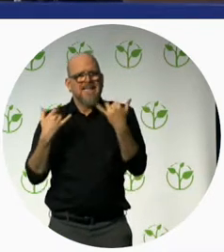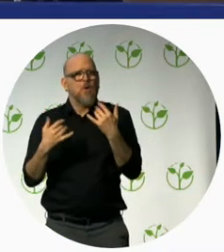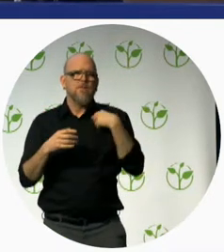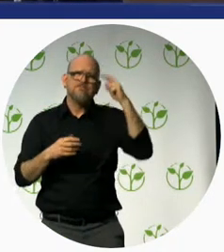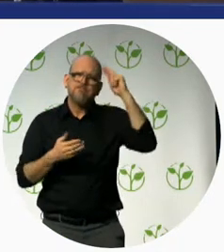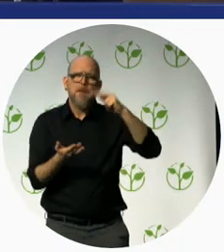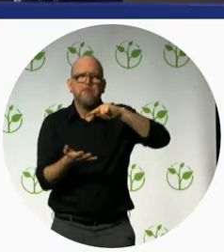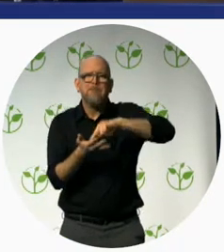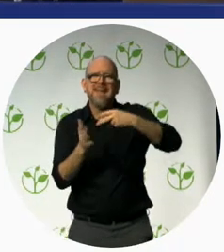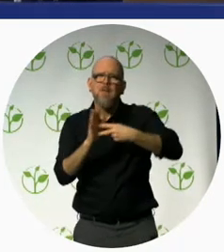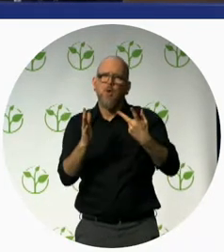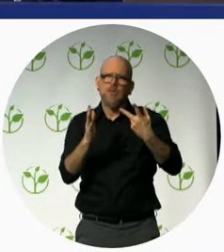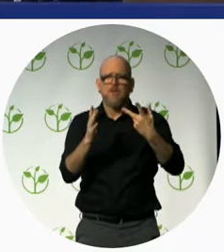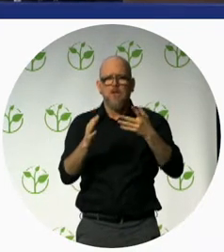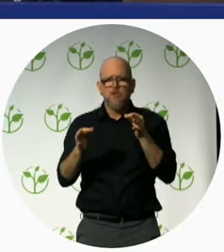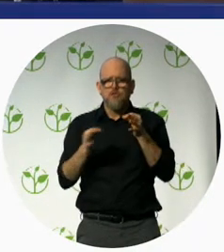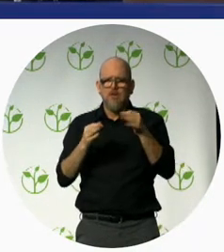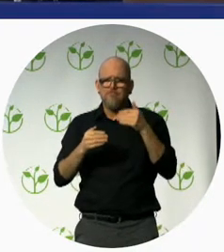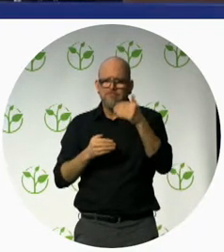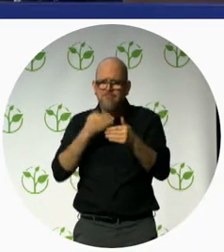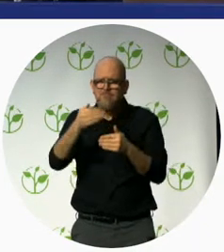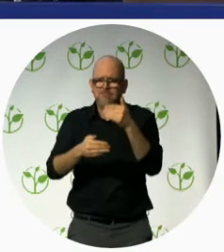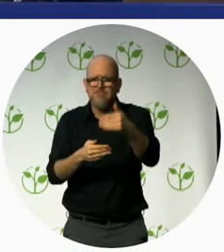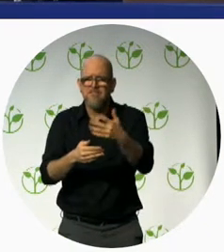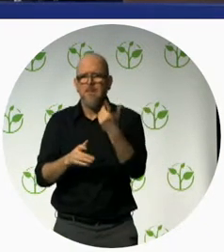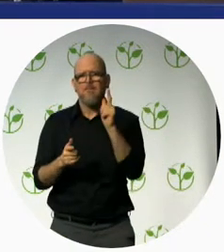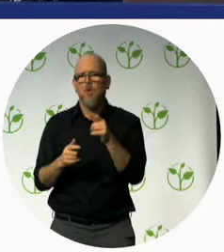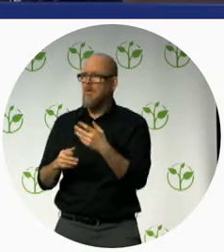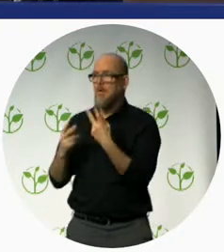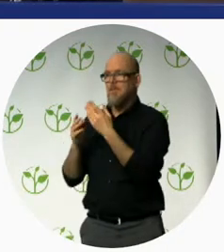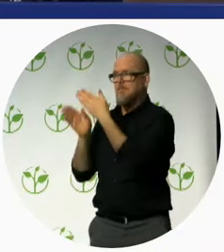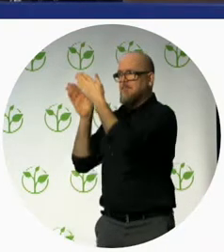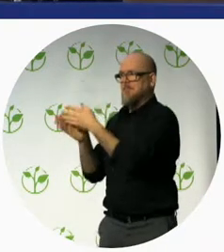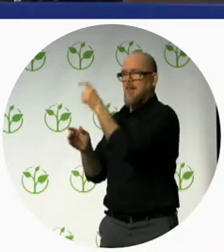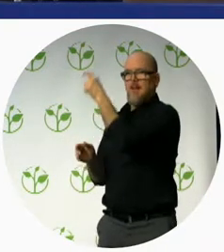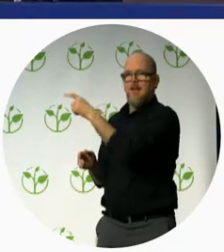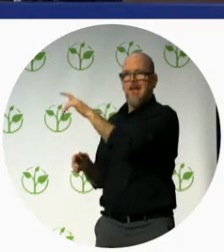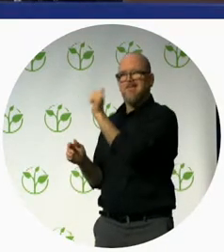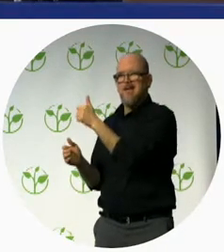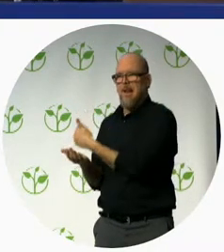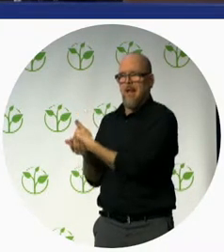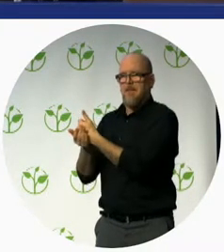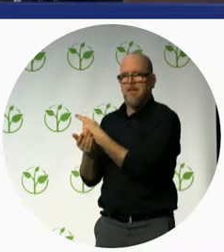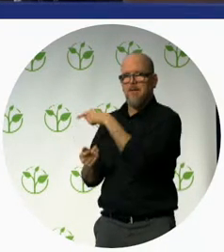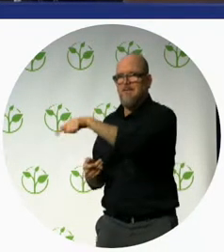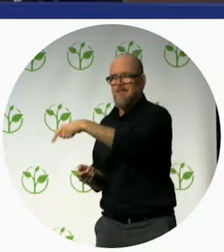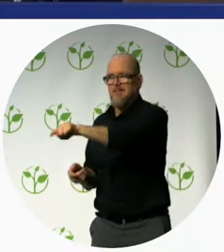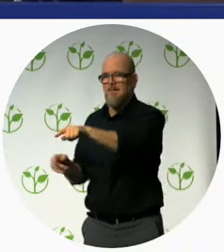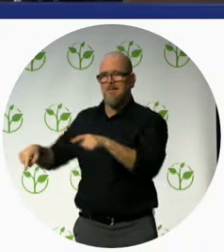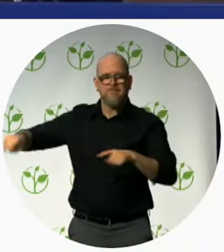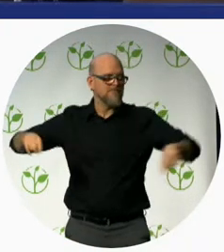we are actually training local volunteers from all sphere of the life and particularly